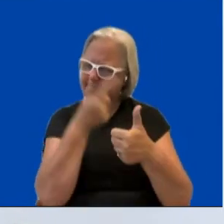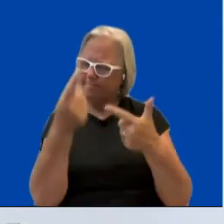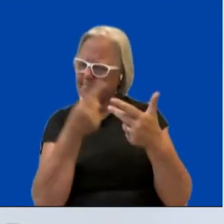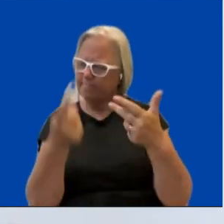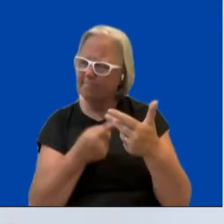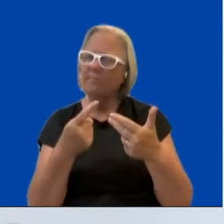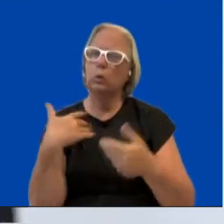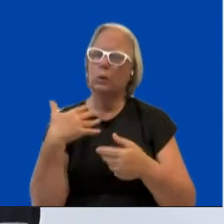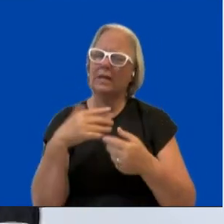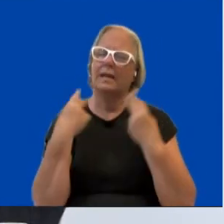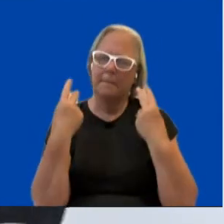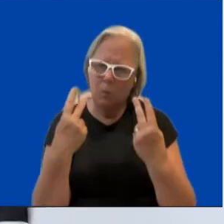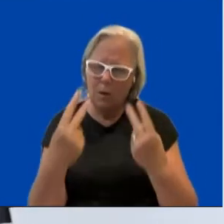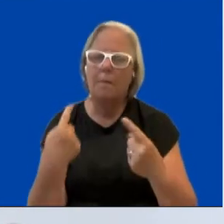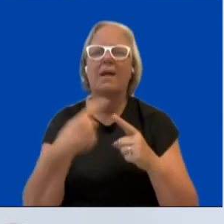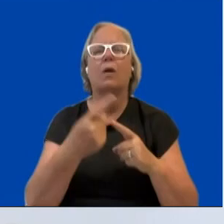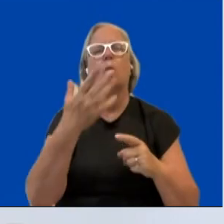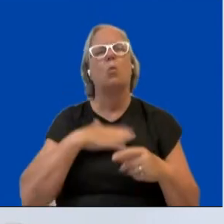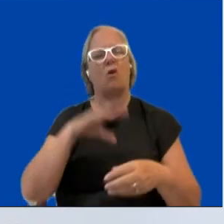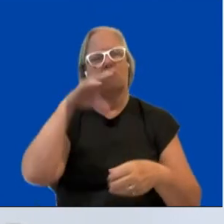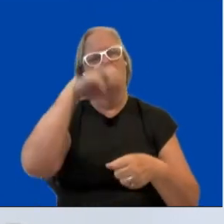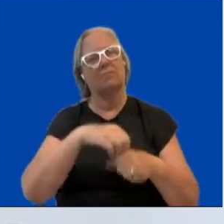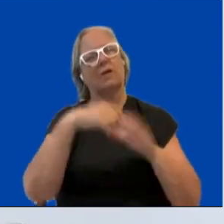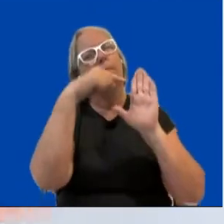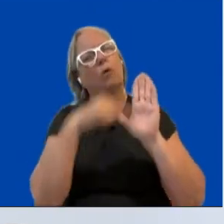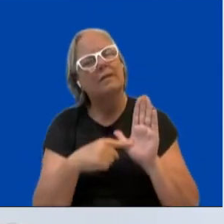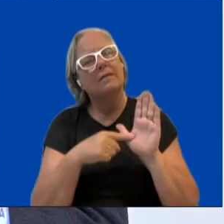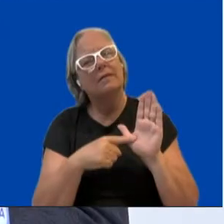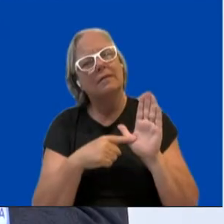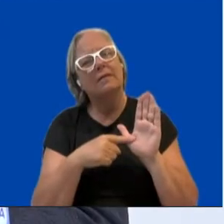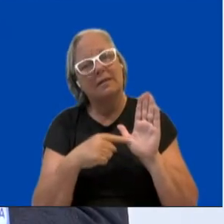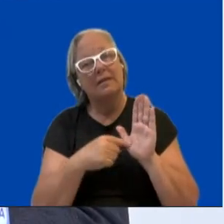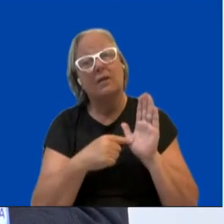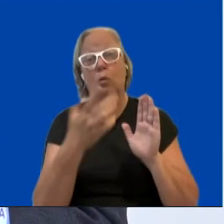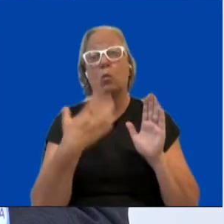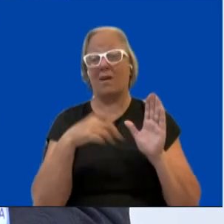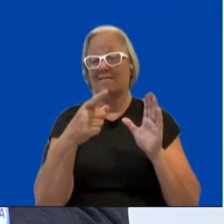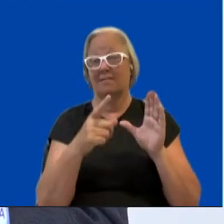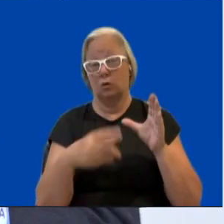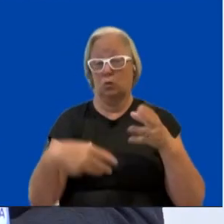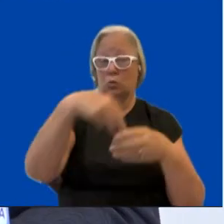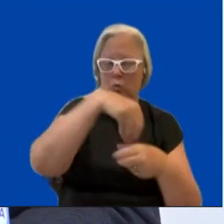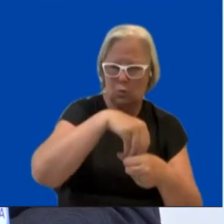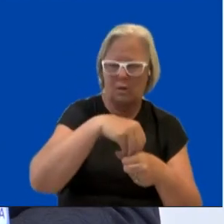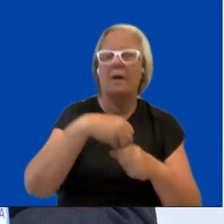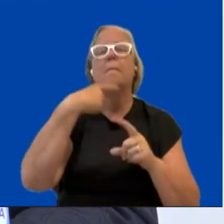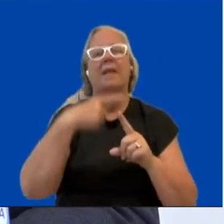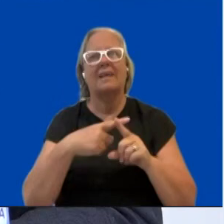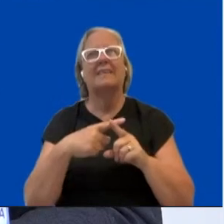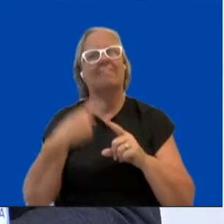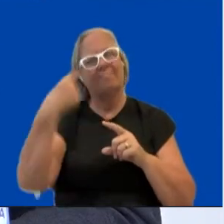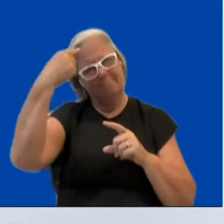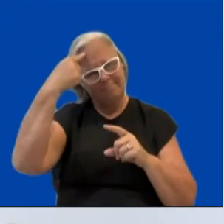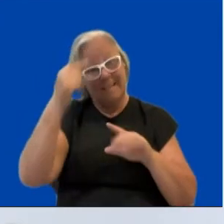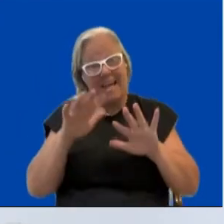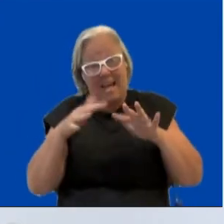also, it's not simply that they need to be implemented in an inclusive way, they also need to be drafted in an inclusive way. That's